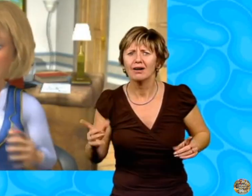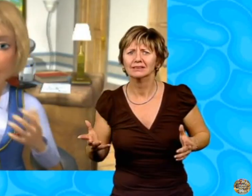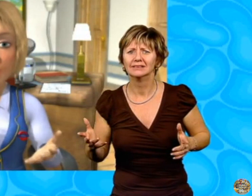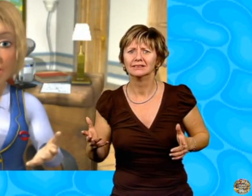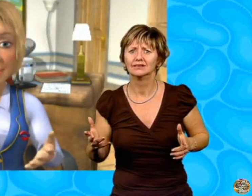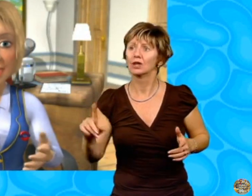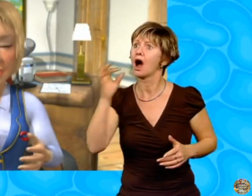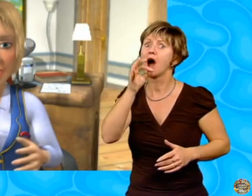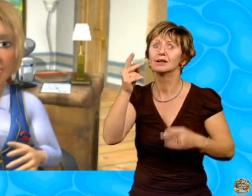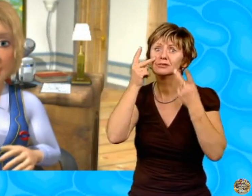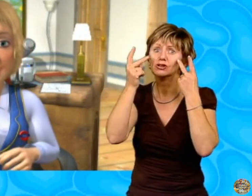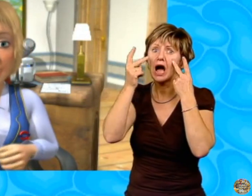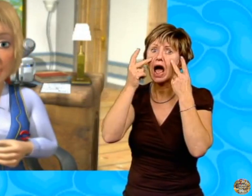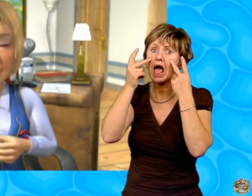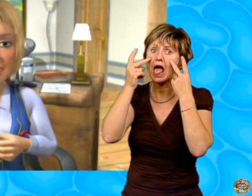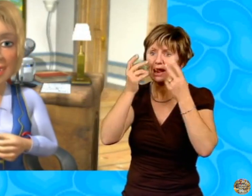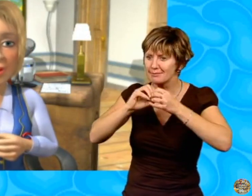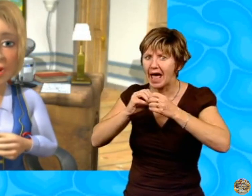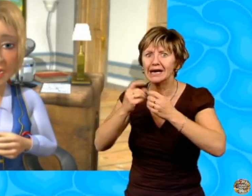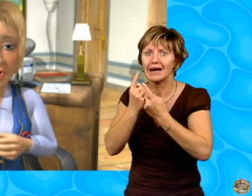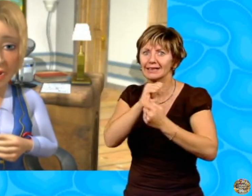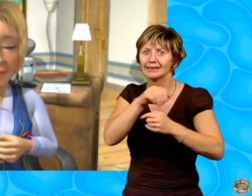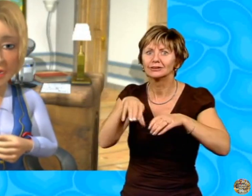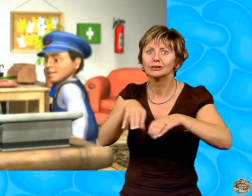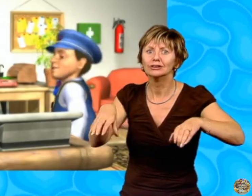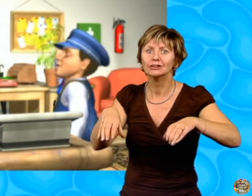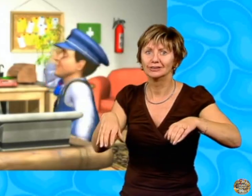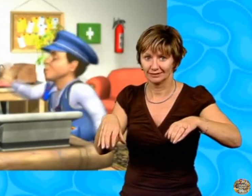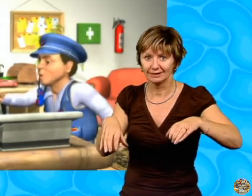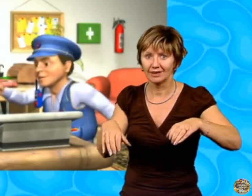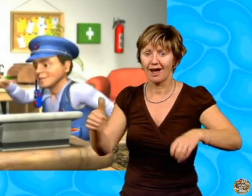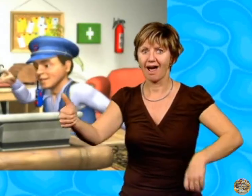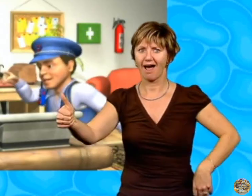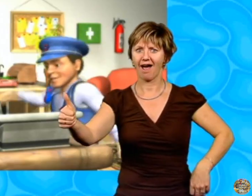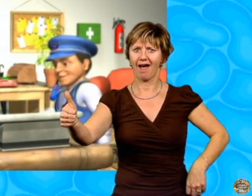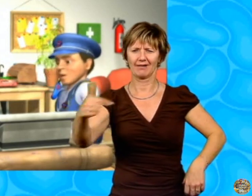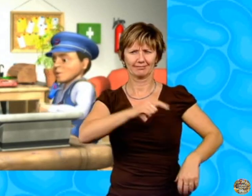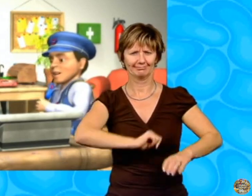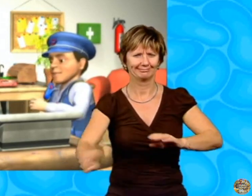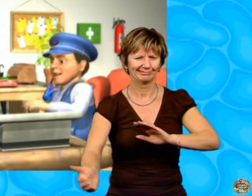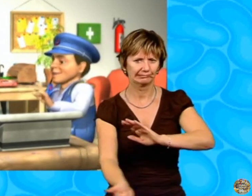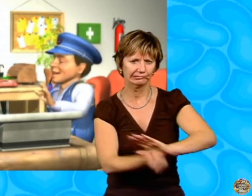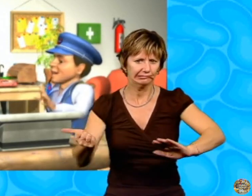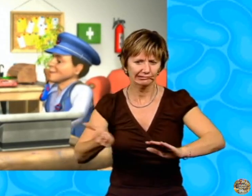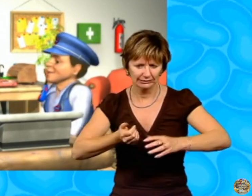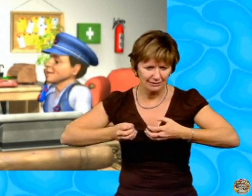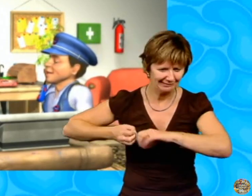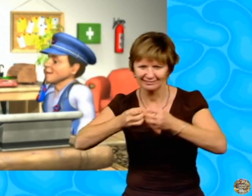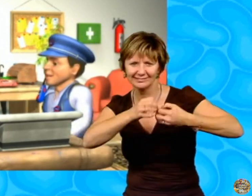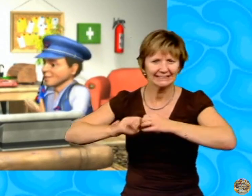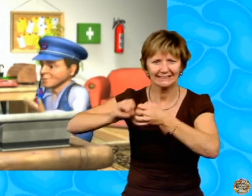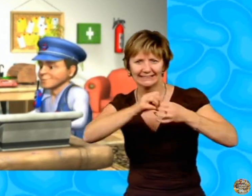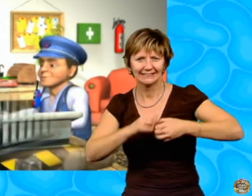Why don't you ask Mr Rails to make something in his workshop? Of course! He's so good at making things.